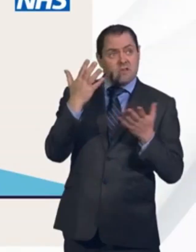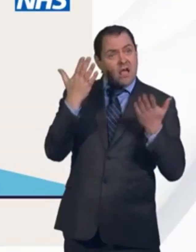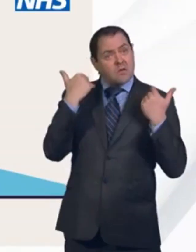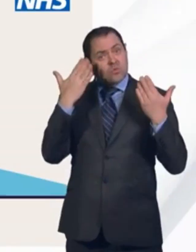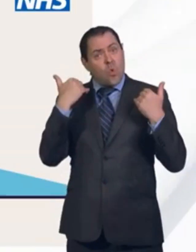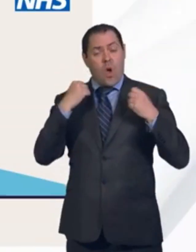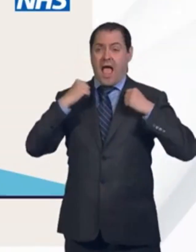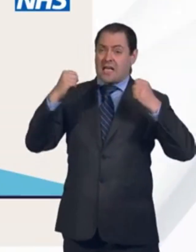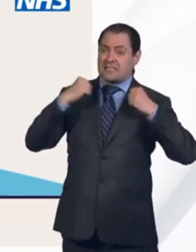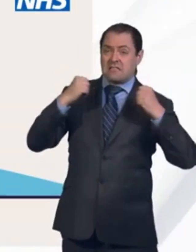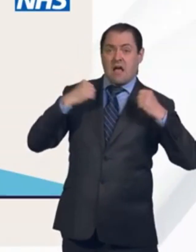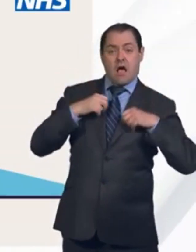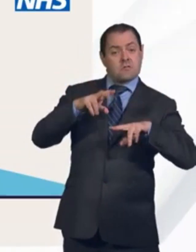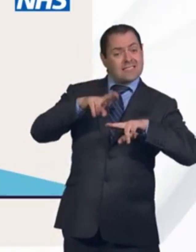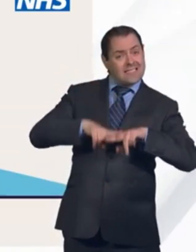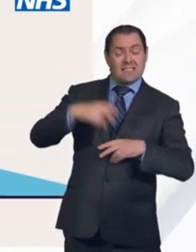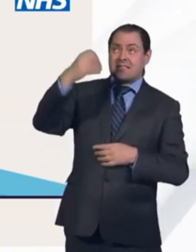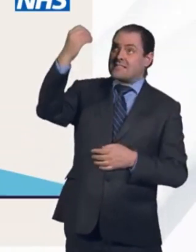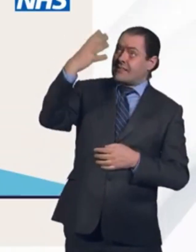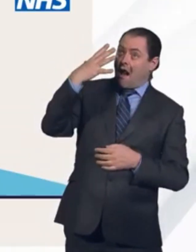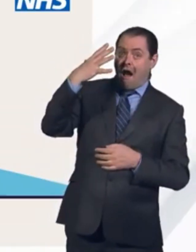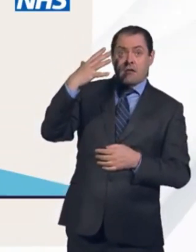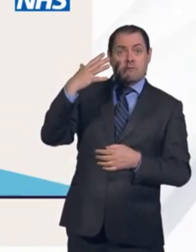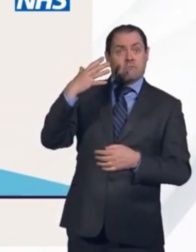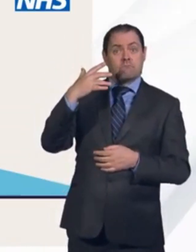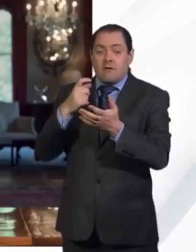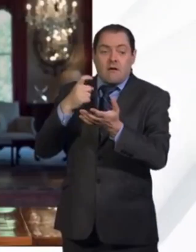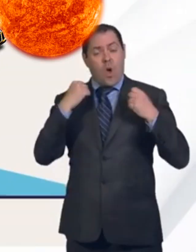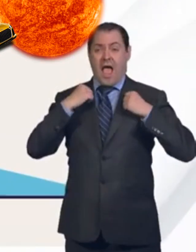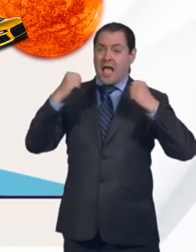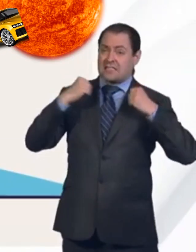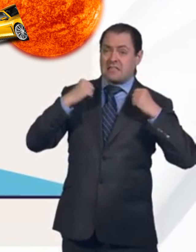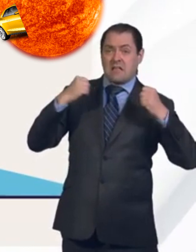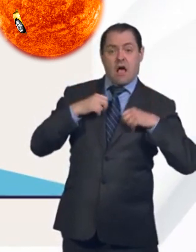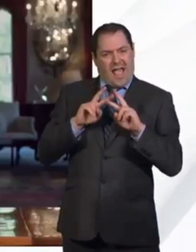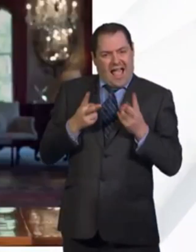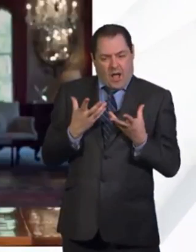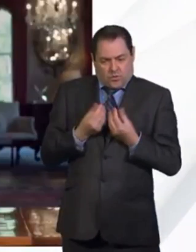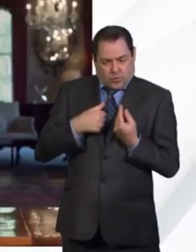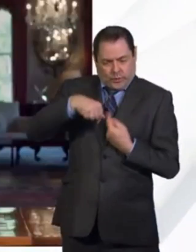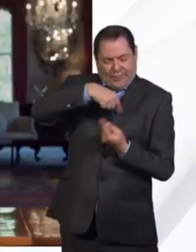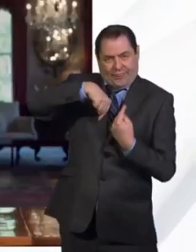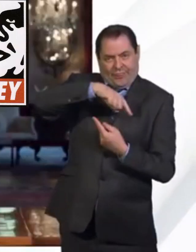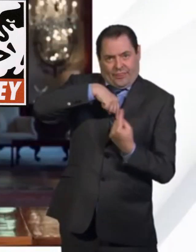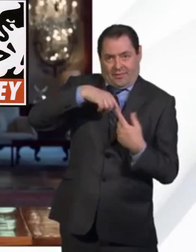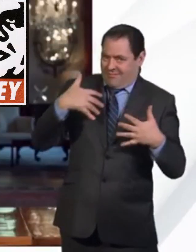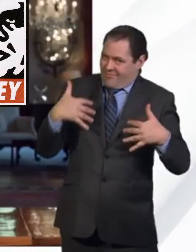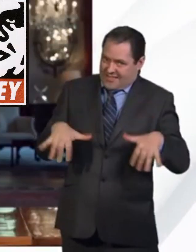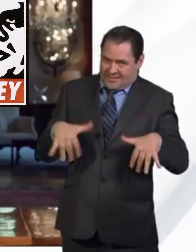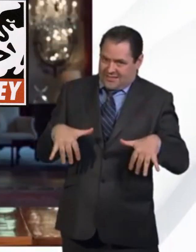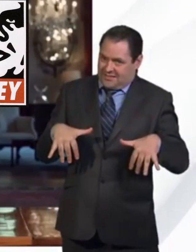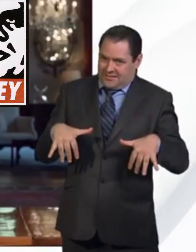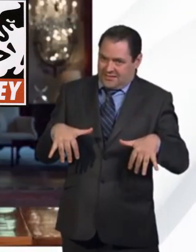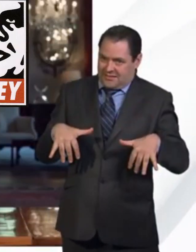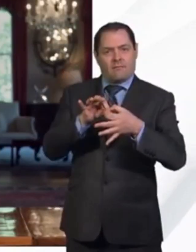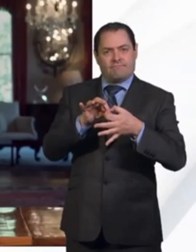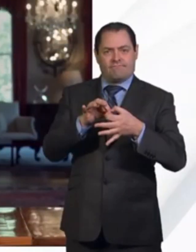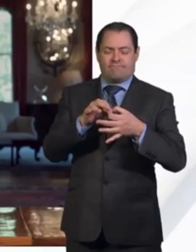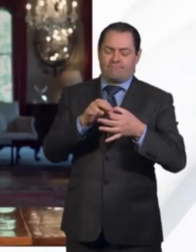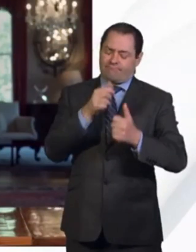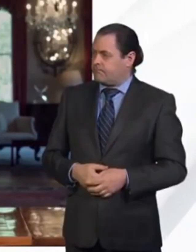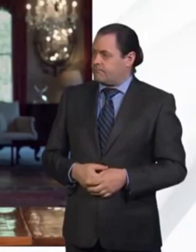You can sit in the sun in your local park. You can drive into the sun. You must obey the rules.